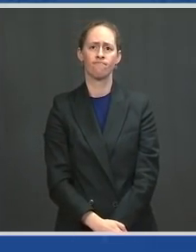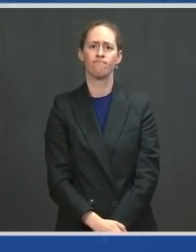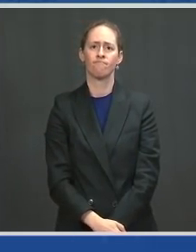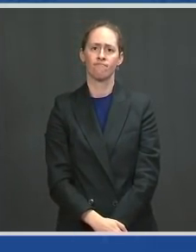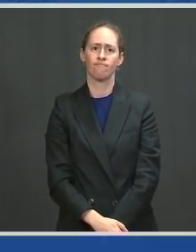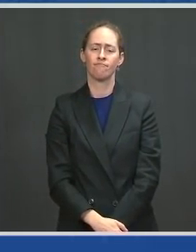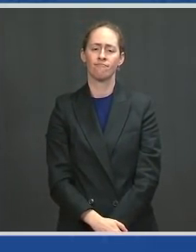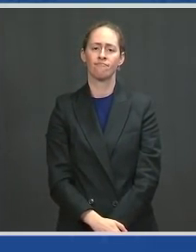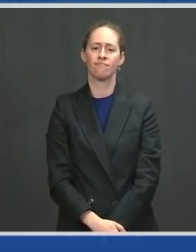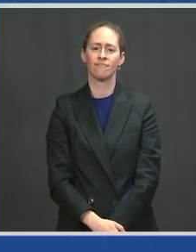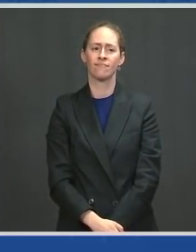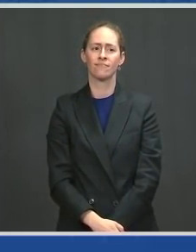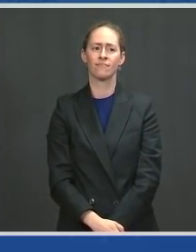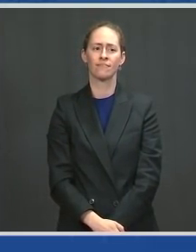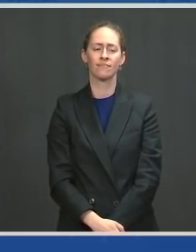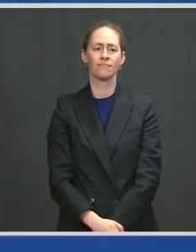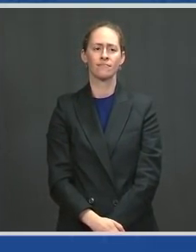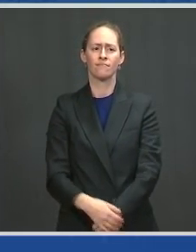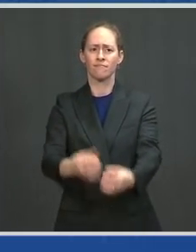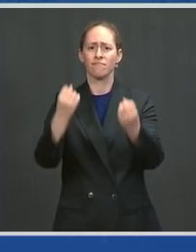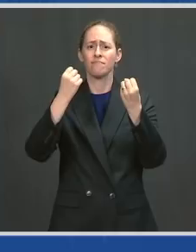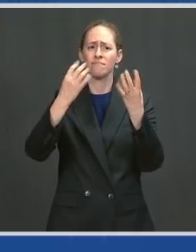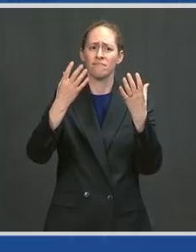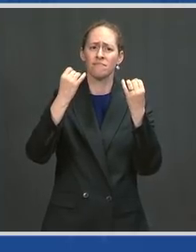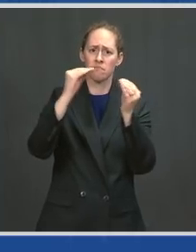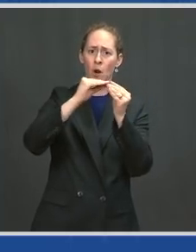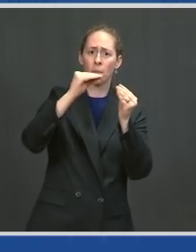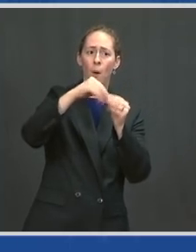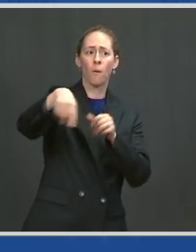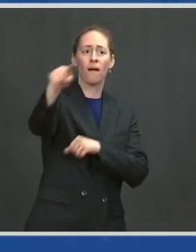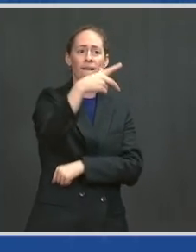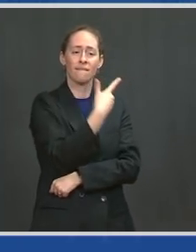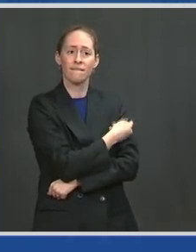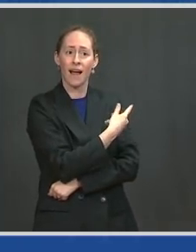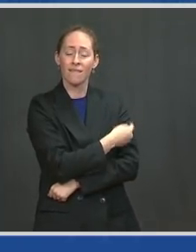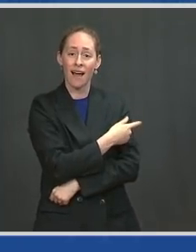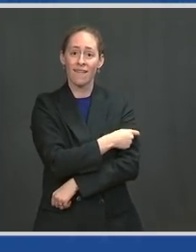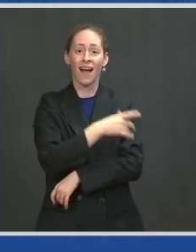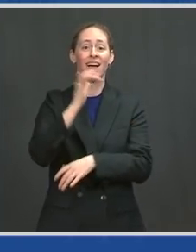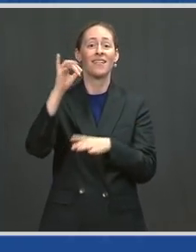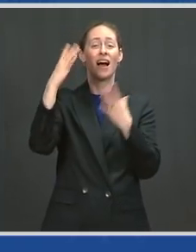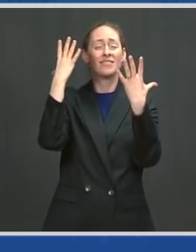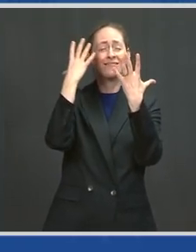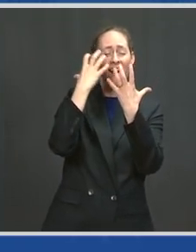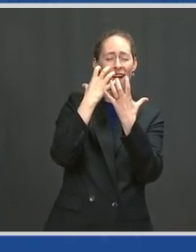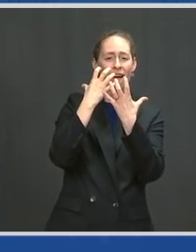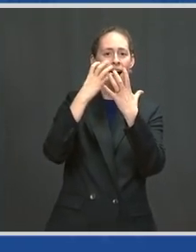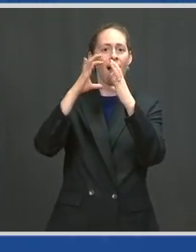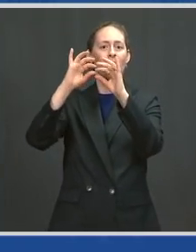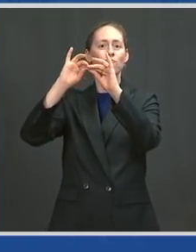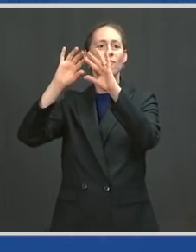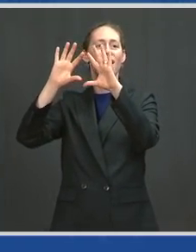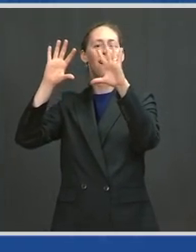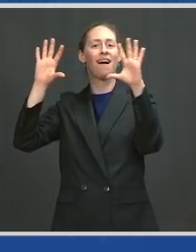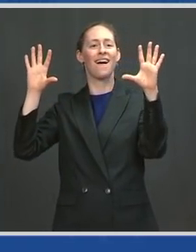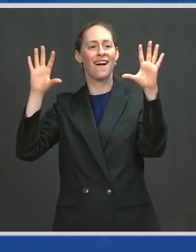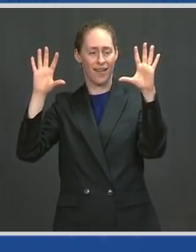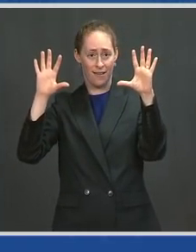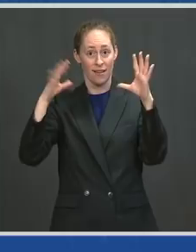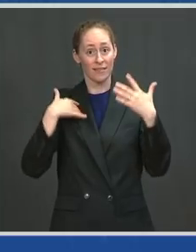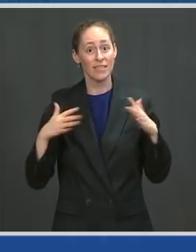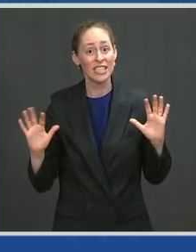As more Americans get vaccinated, the days grow brighter and brighter. But let me be clear, we're not done yet.